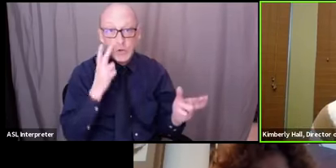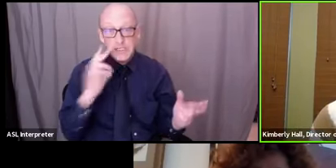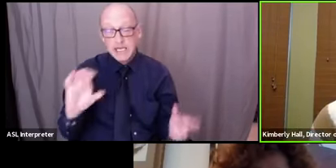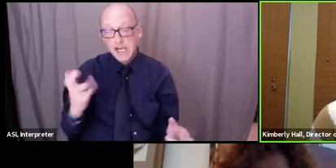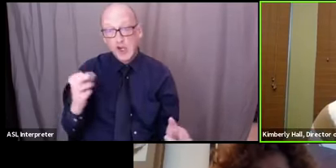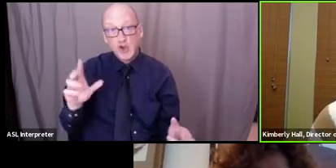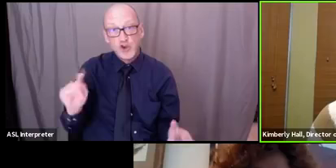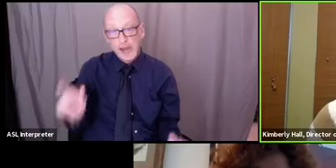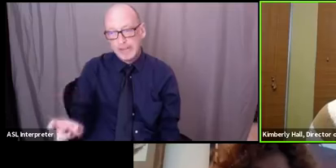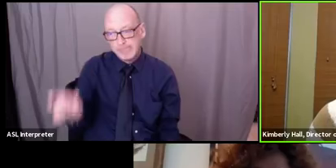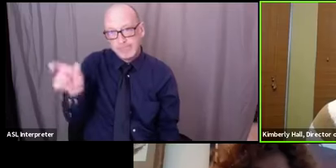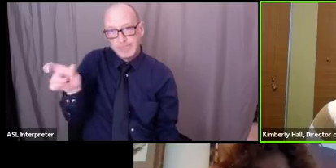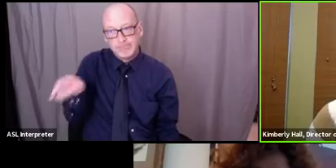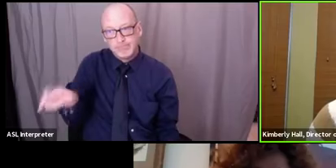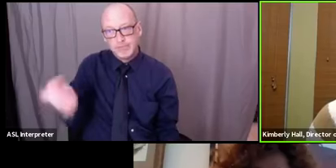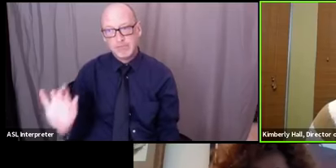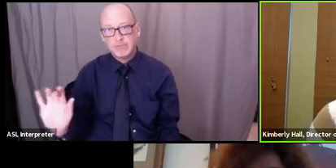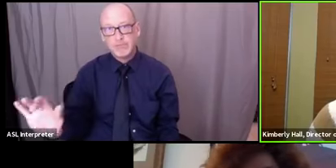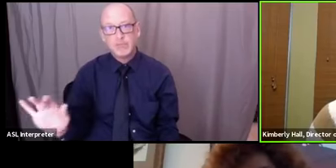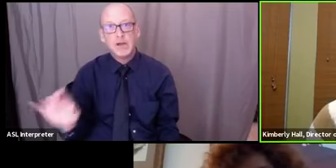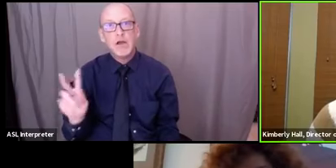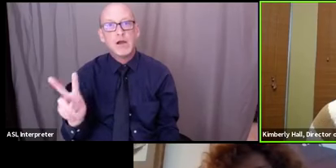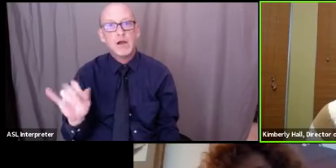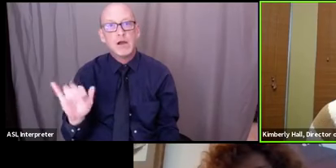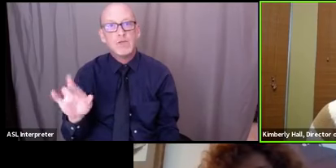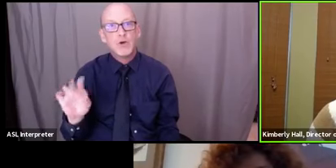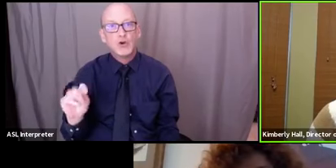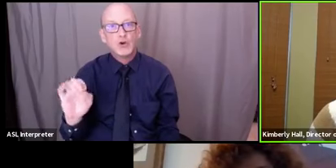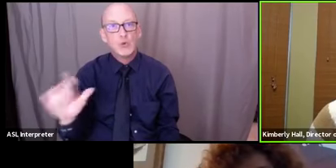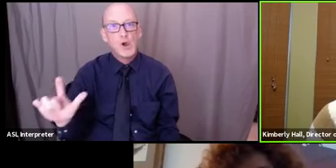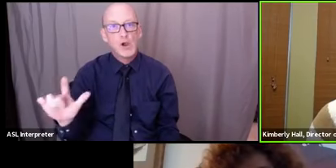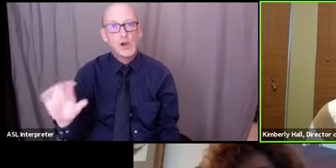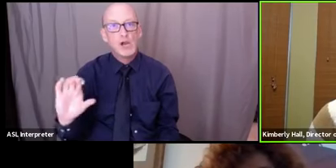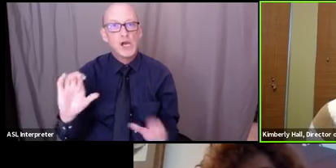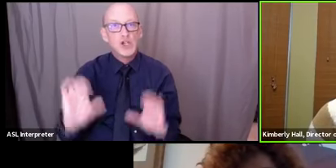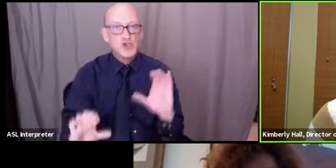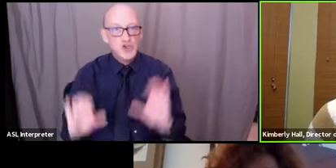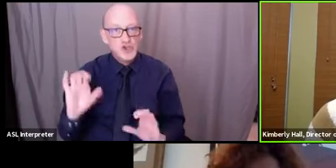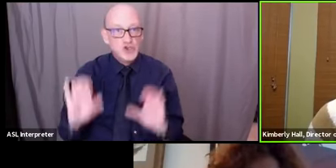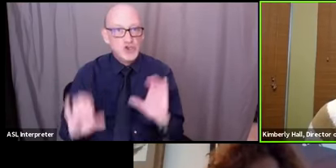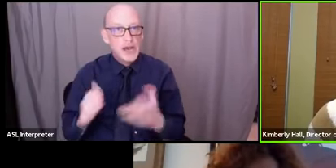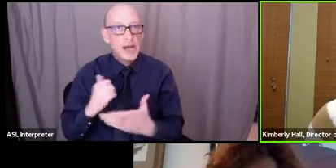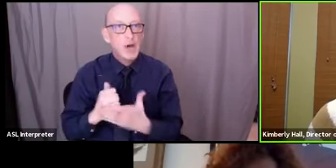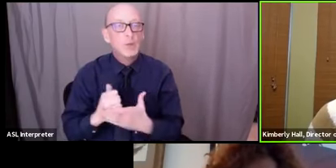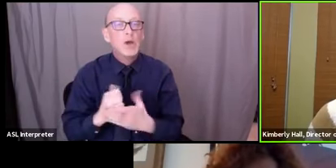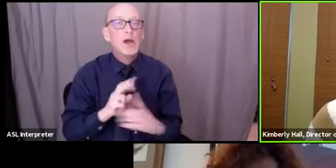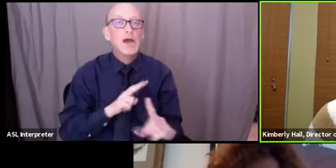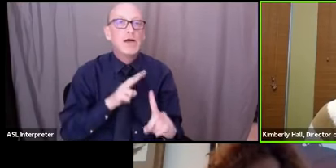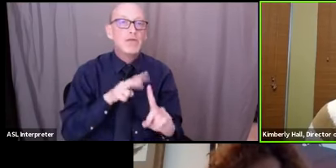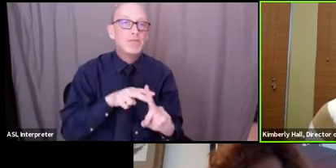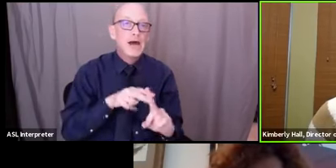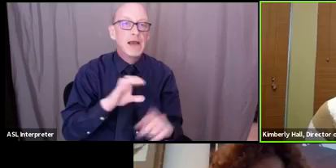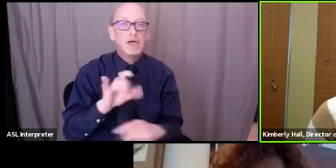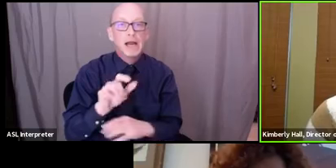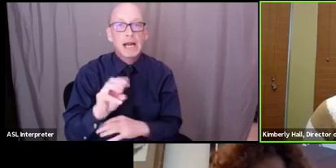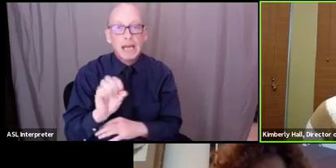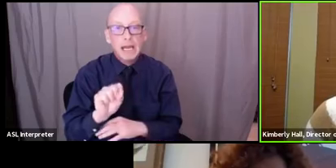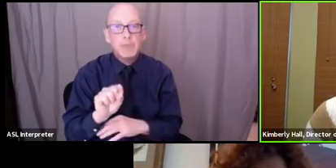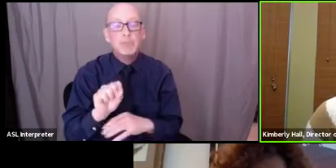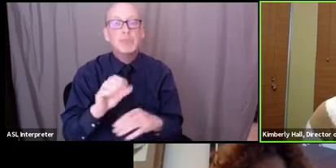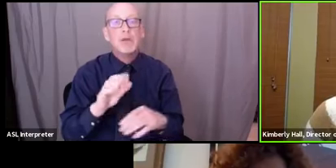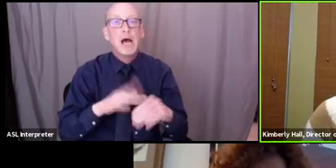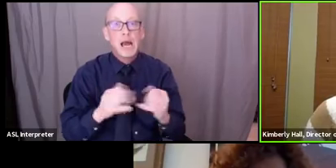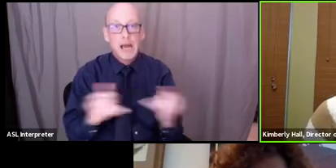on various websites we have a virtual chat bot that is helpful filing the claim online is helpful using the